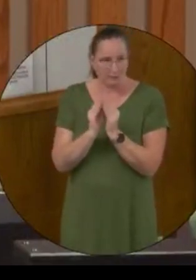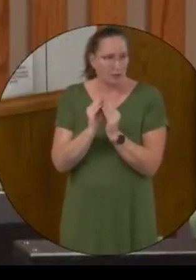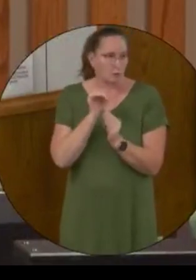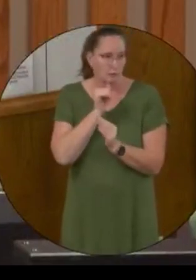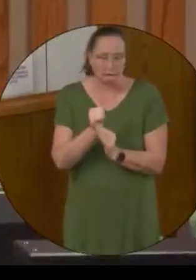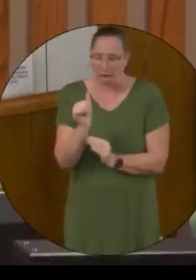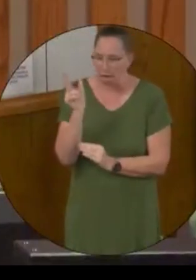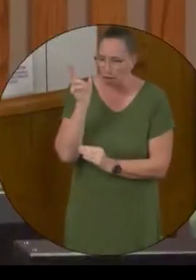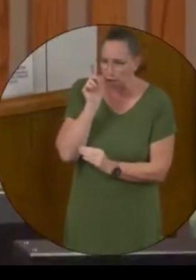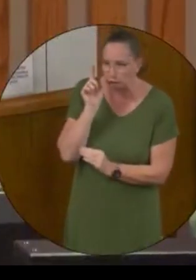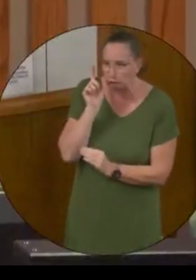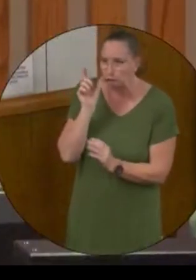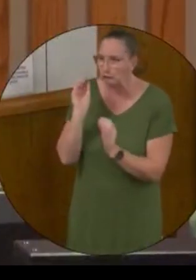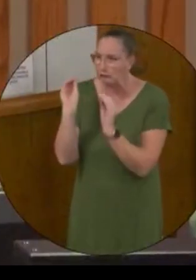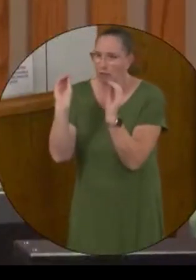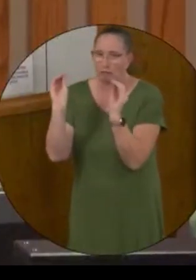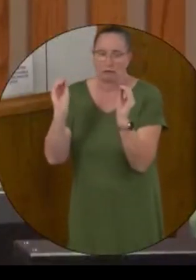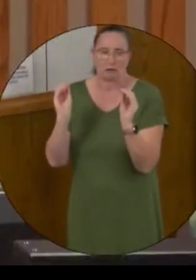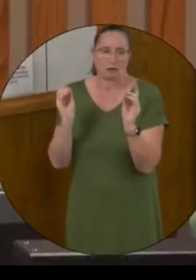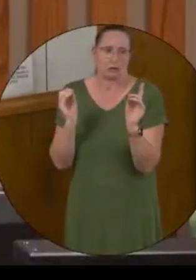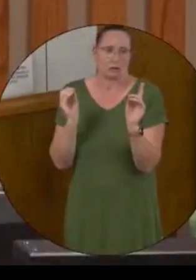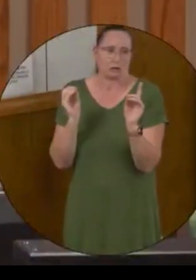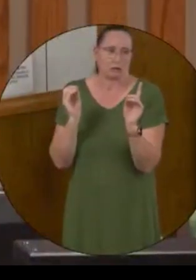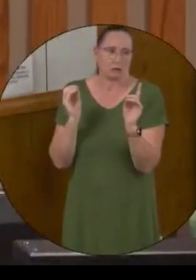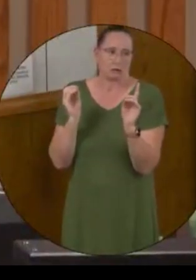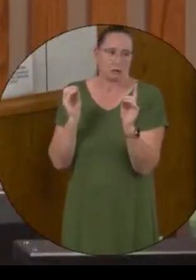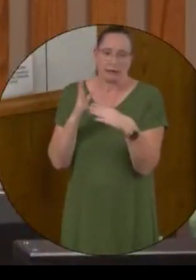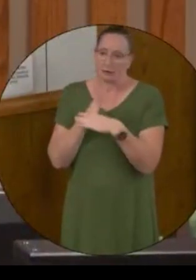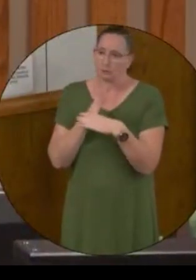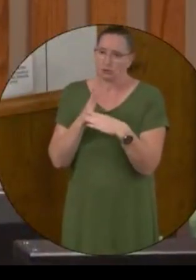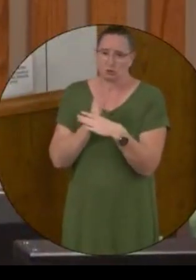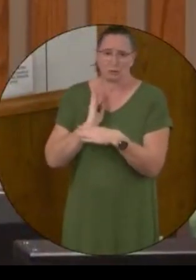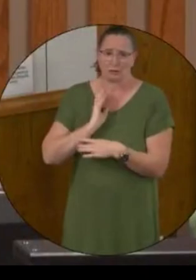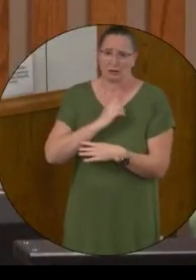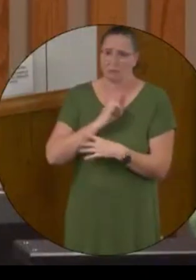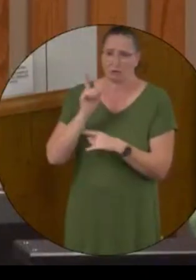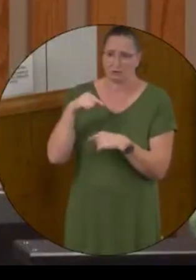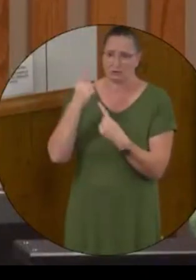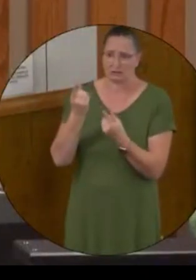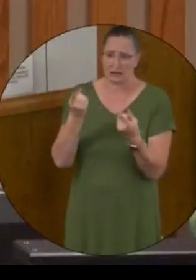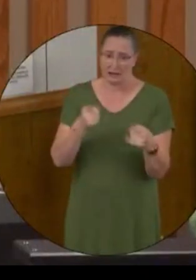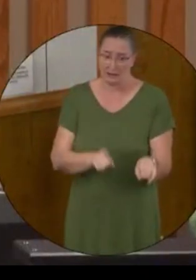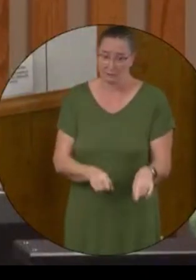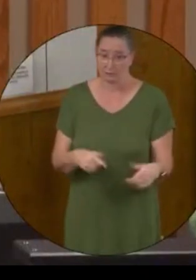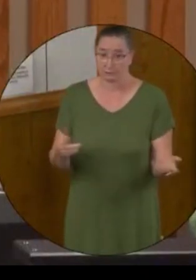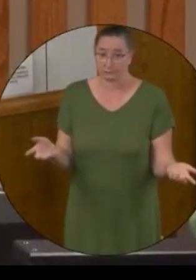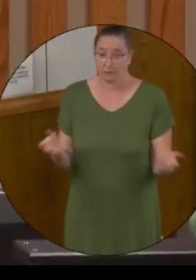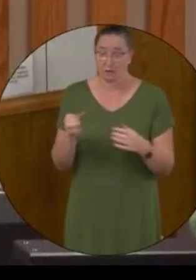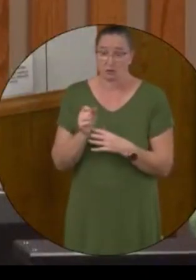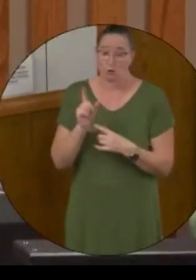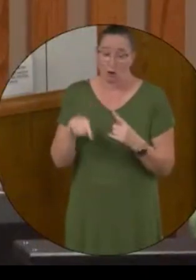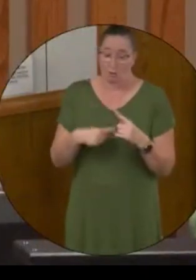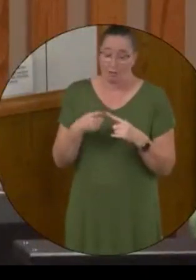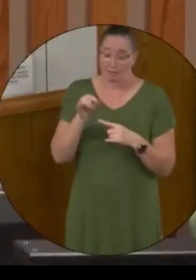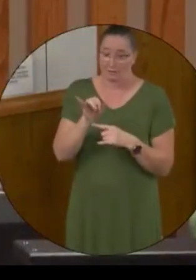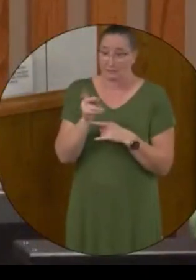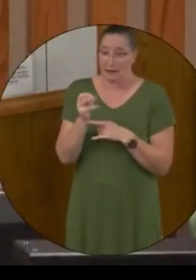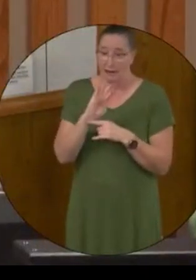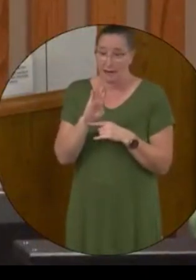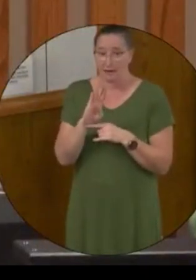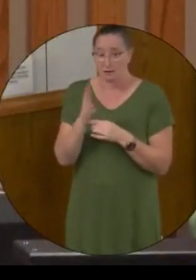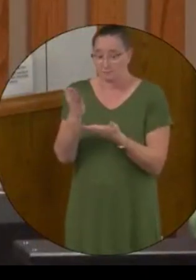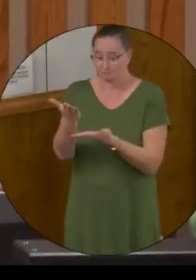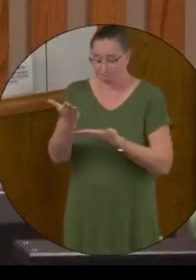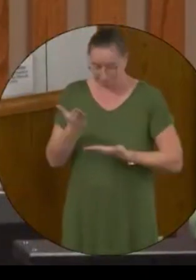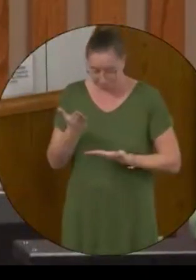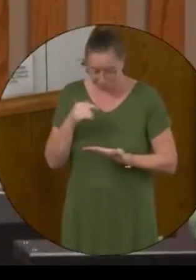heard anything back from in between our boards since that occurred. So when this item came forward and